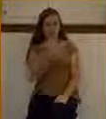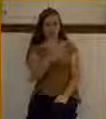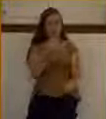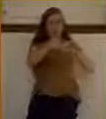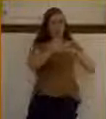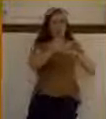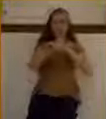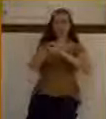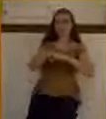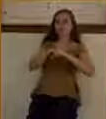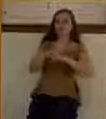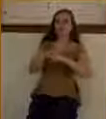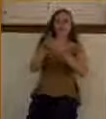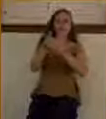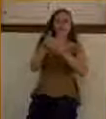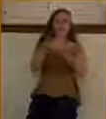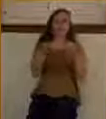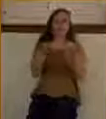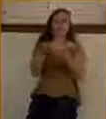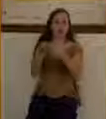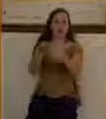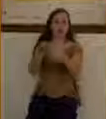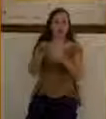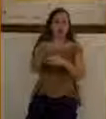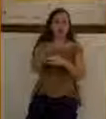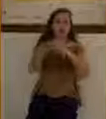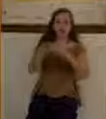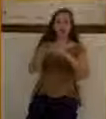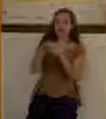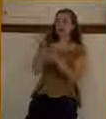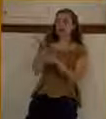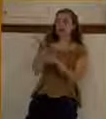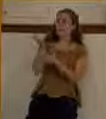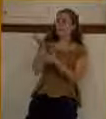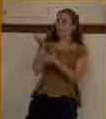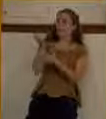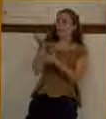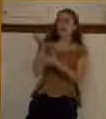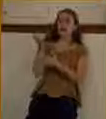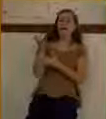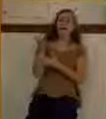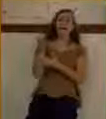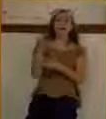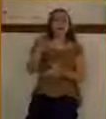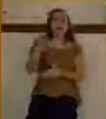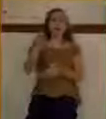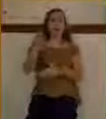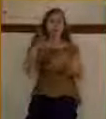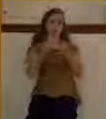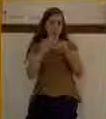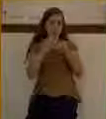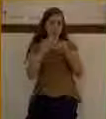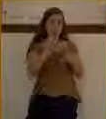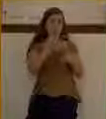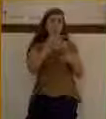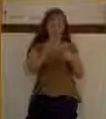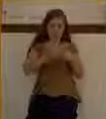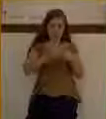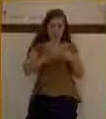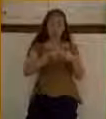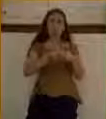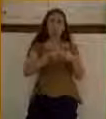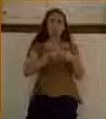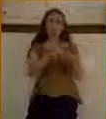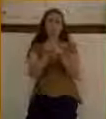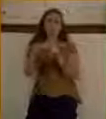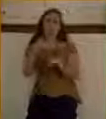by the highway side begging. Now, again, Mark mentions his name, and notice he also said he's the